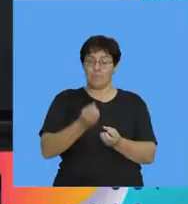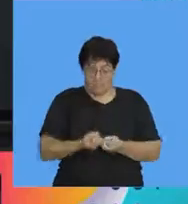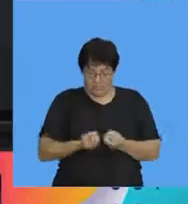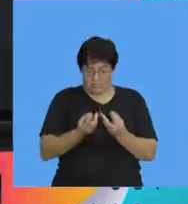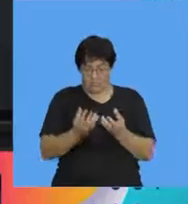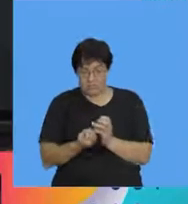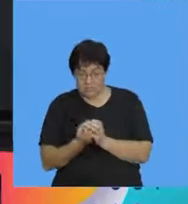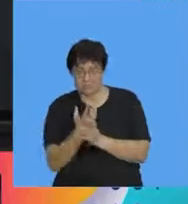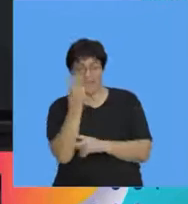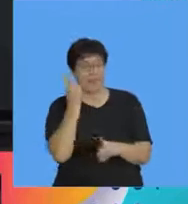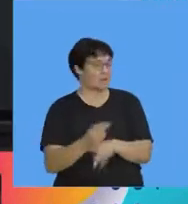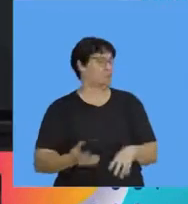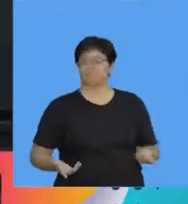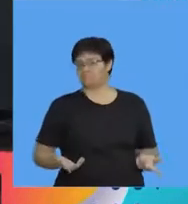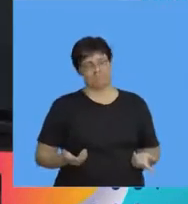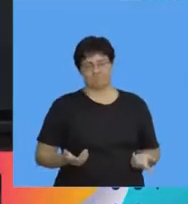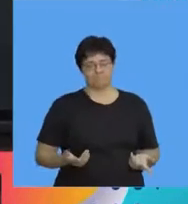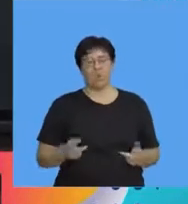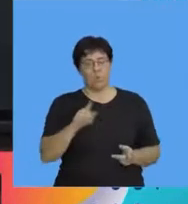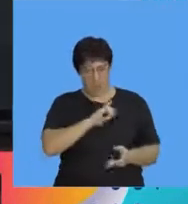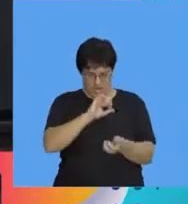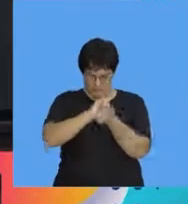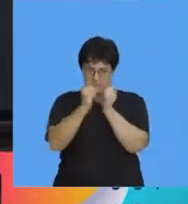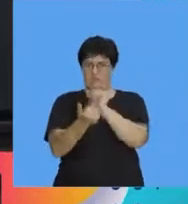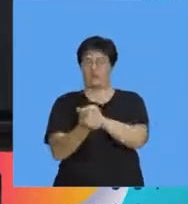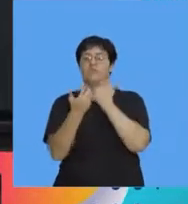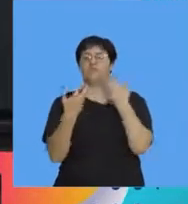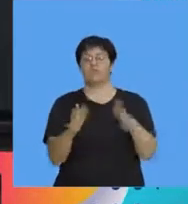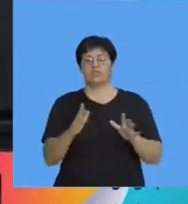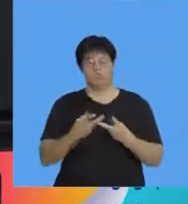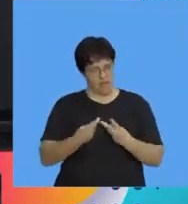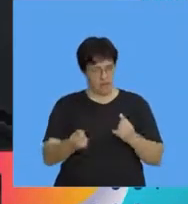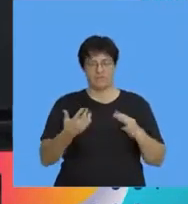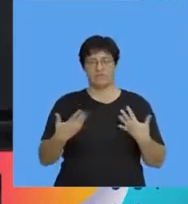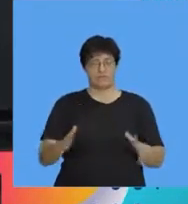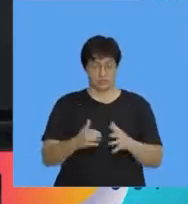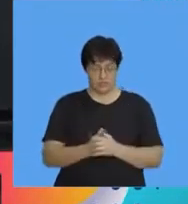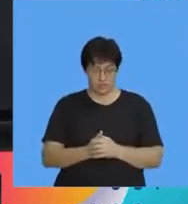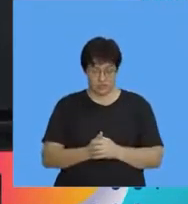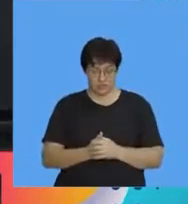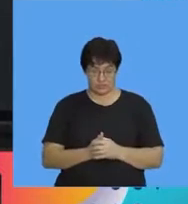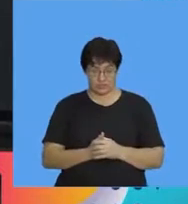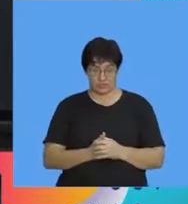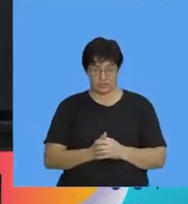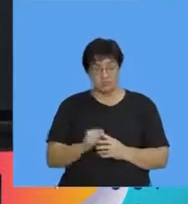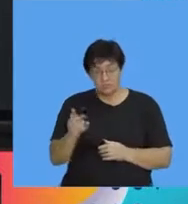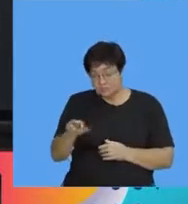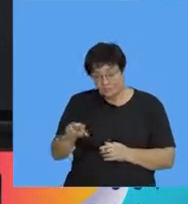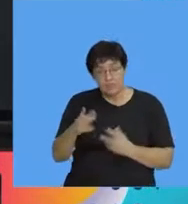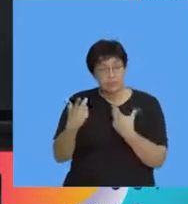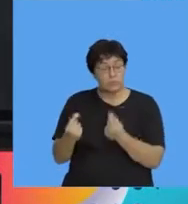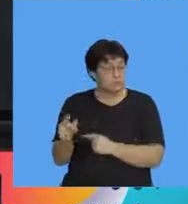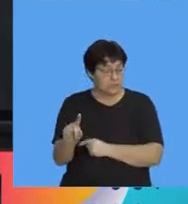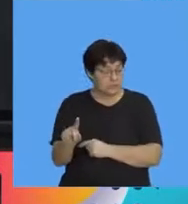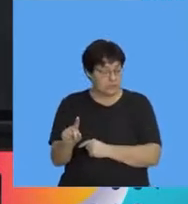they pretty much adapted to a life on land to terrestrial and what they've done is they've